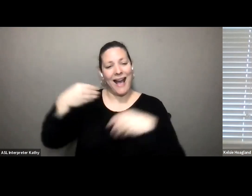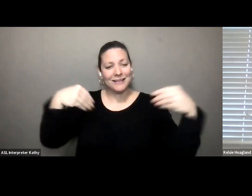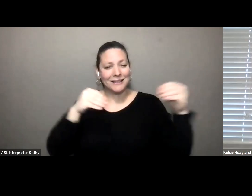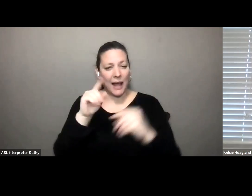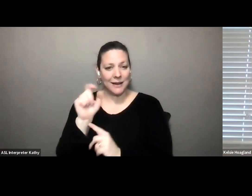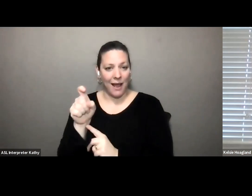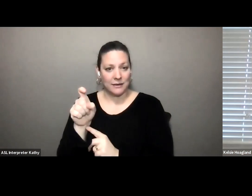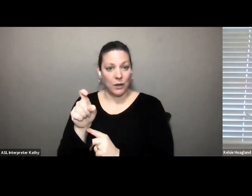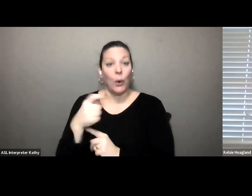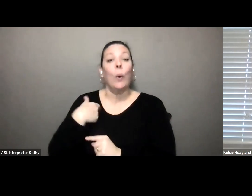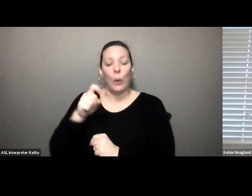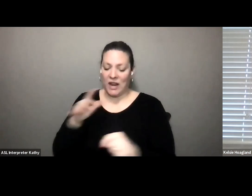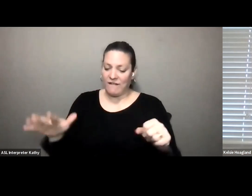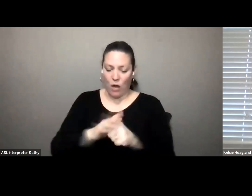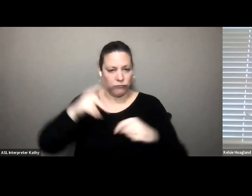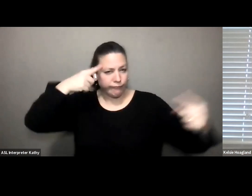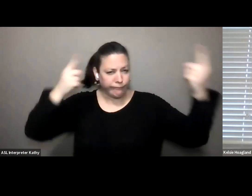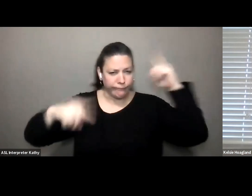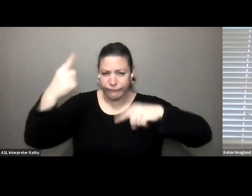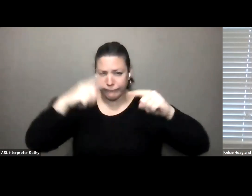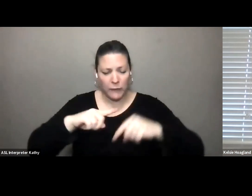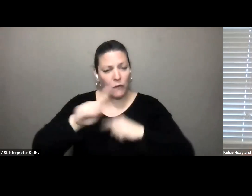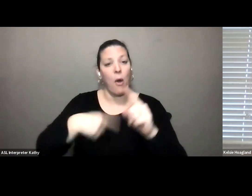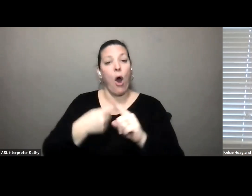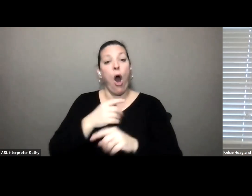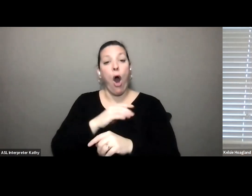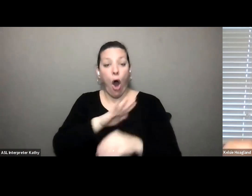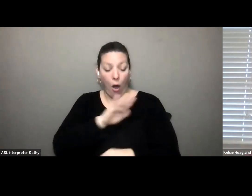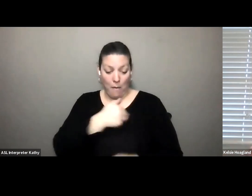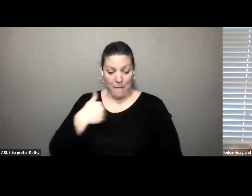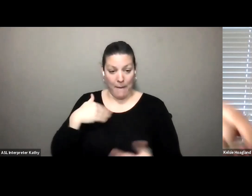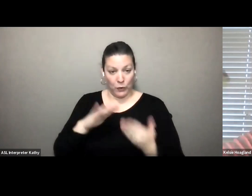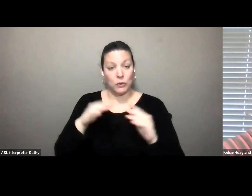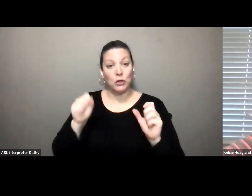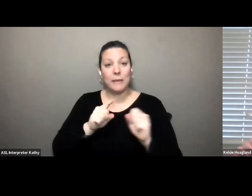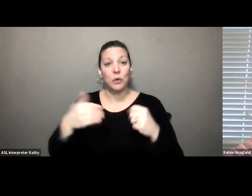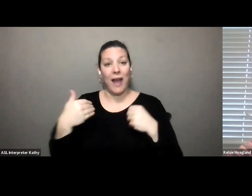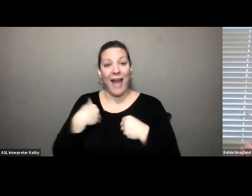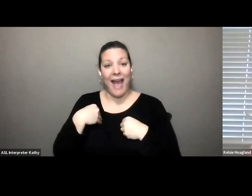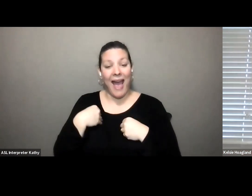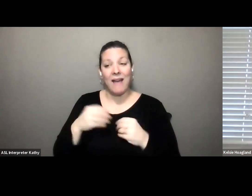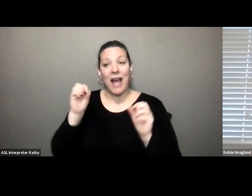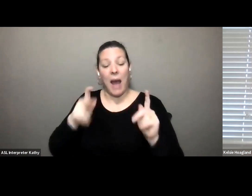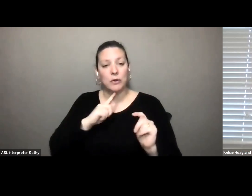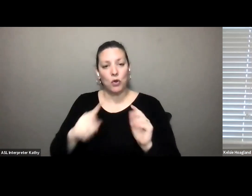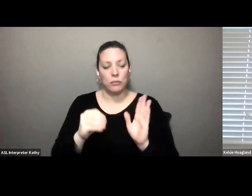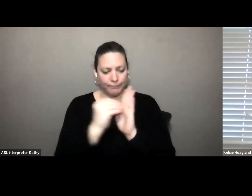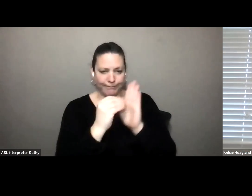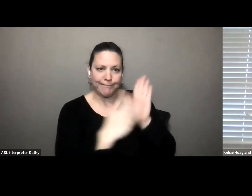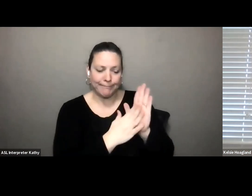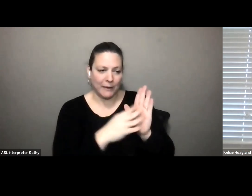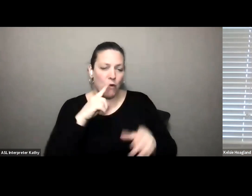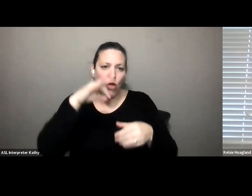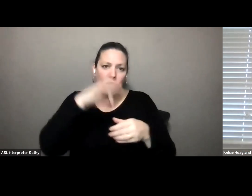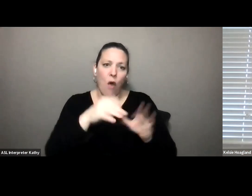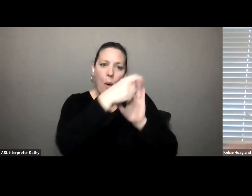again that unanimous consent from all of our member communities in order to seek a ballot opportunity to have voter approval